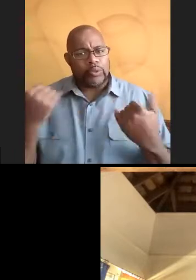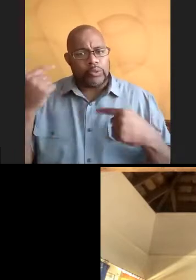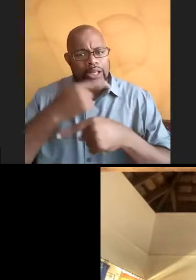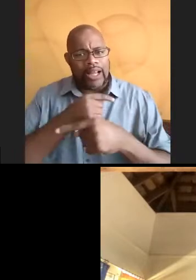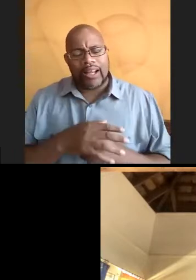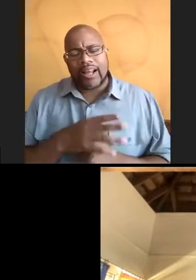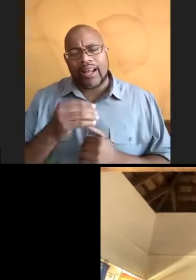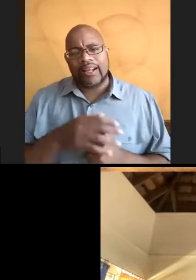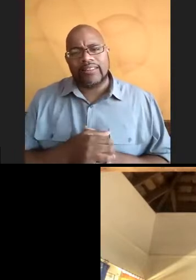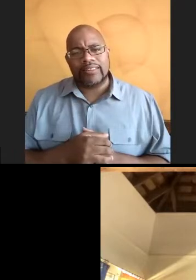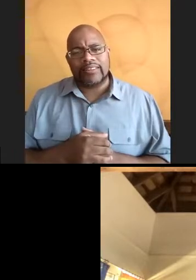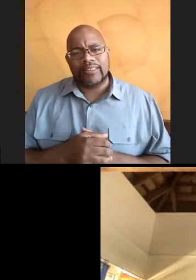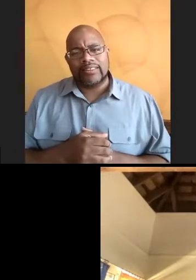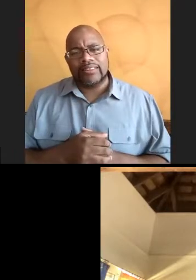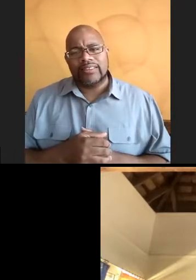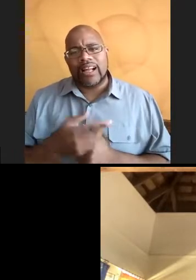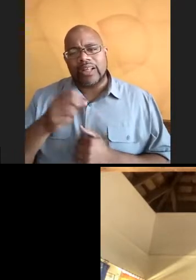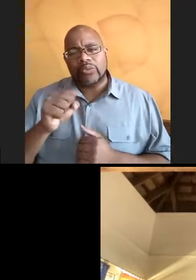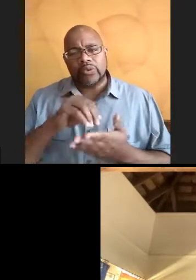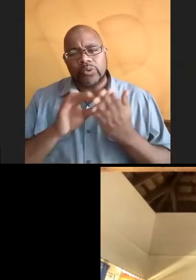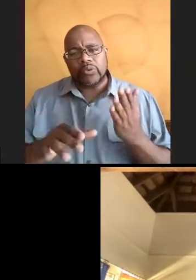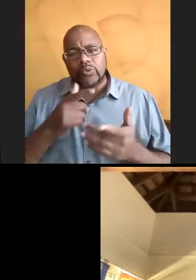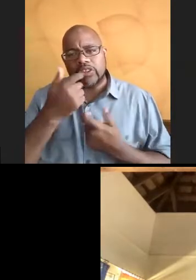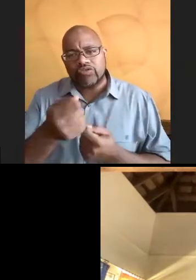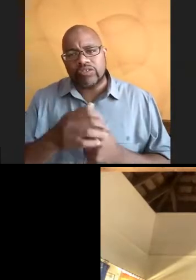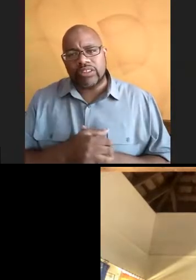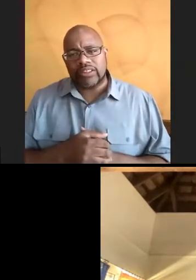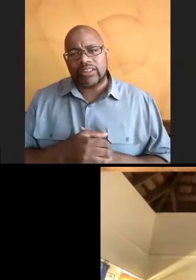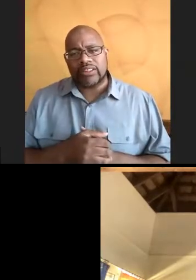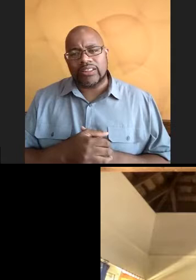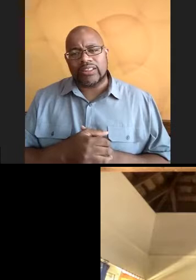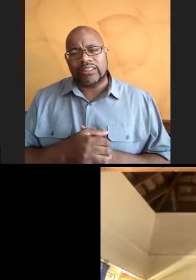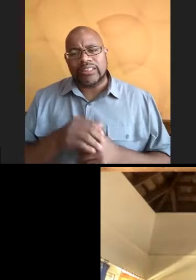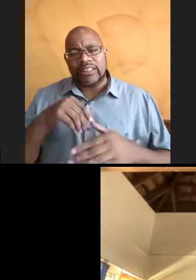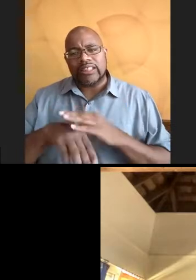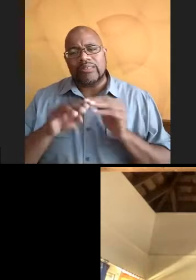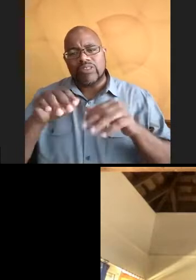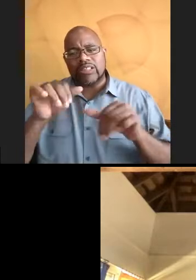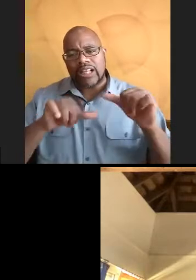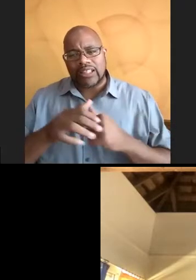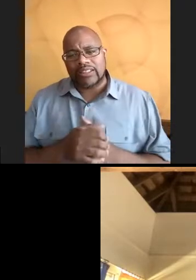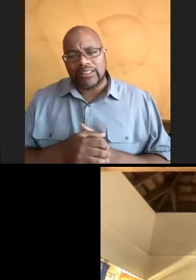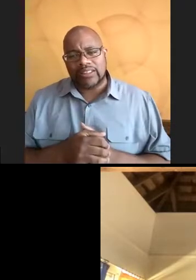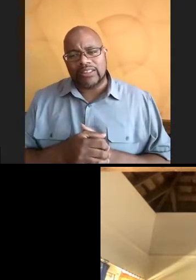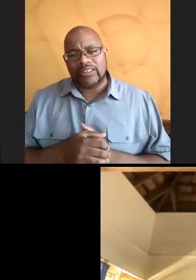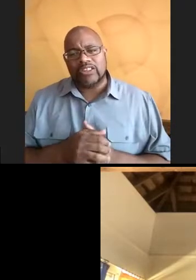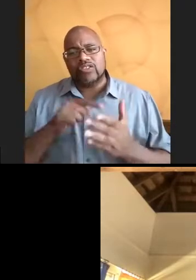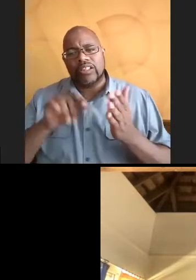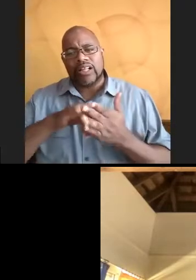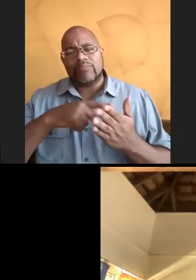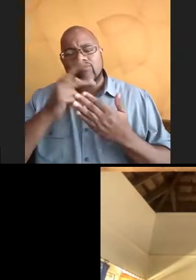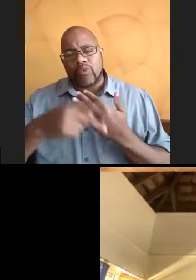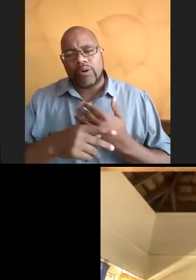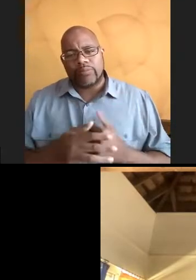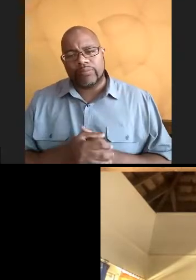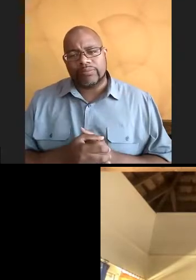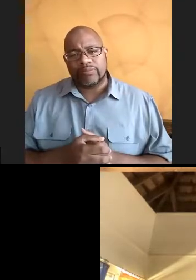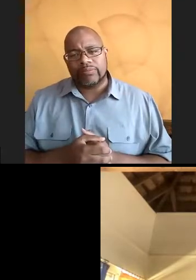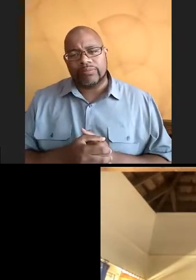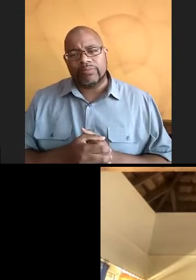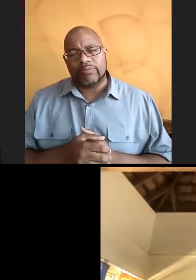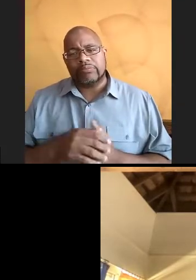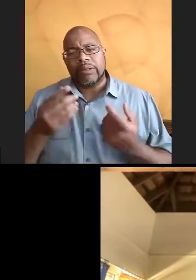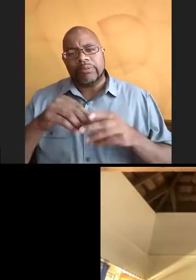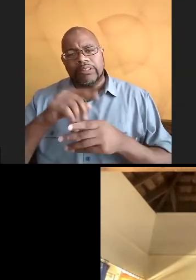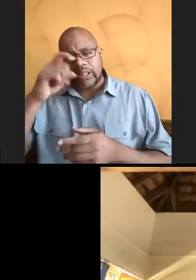any high school students who are interested in environmental or marine science, would highly encourage you to check that program out. Happens in the summer.